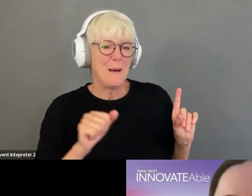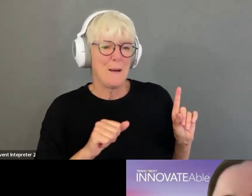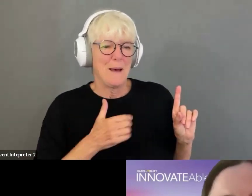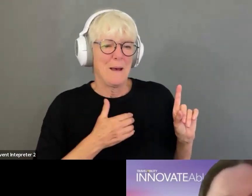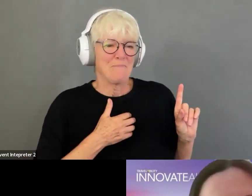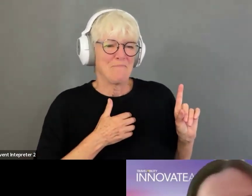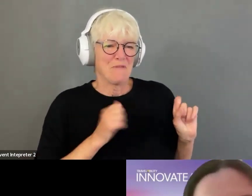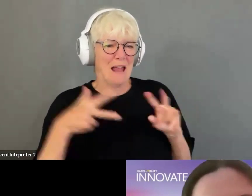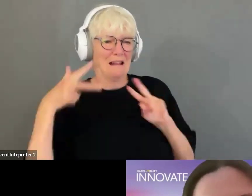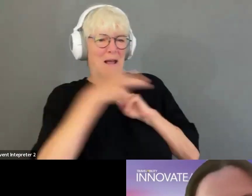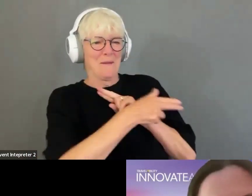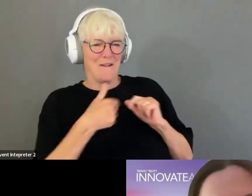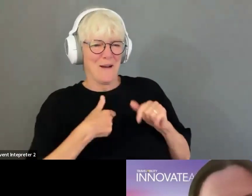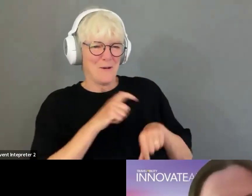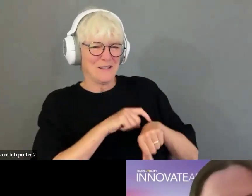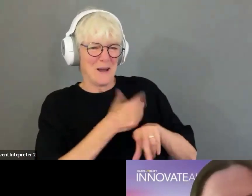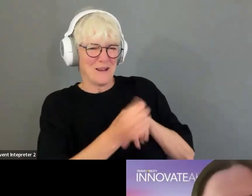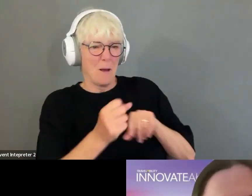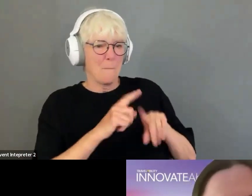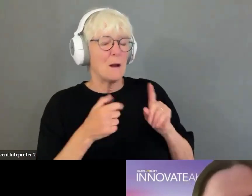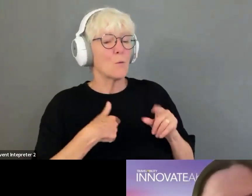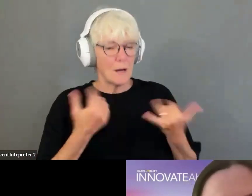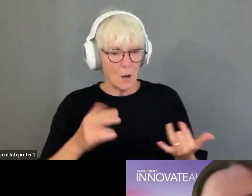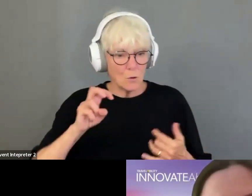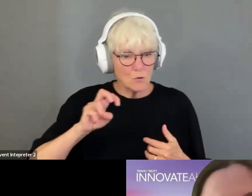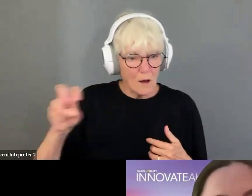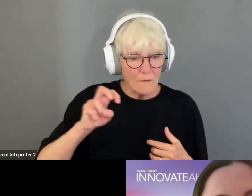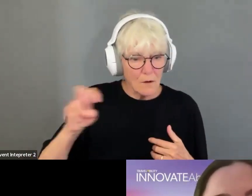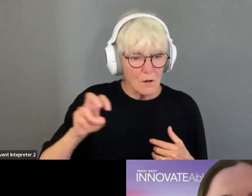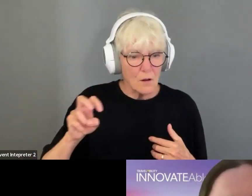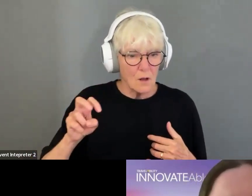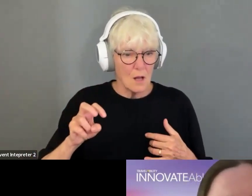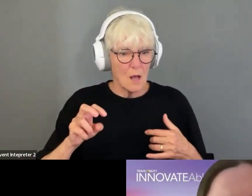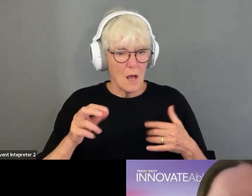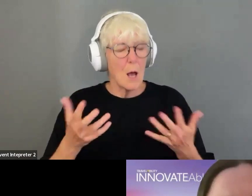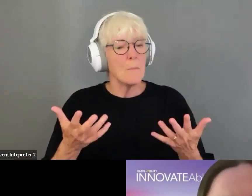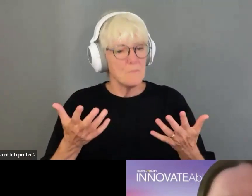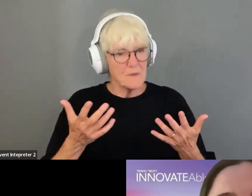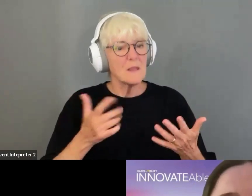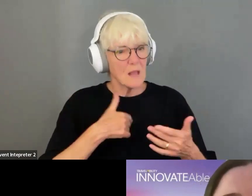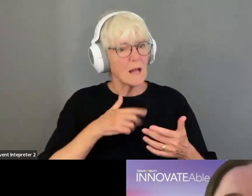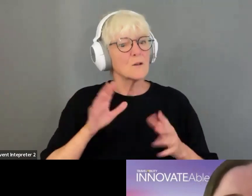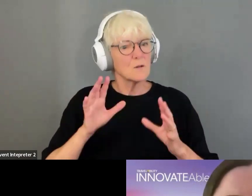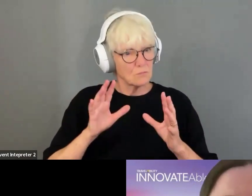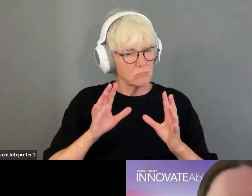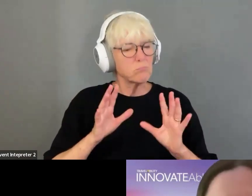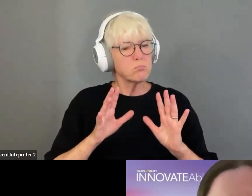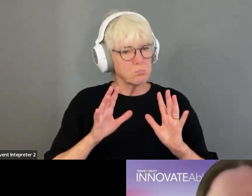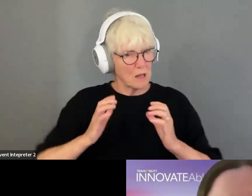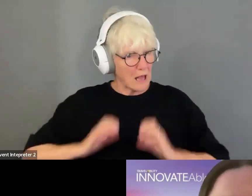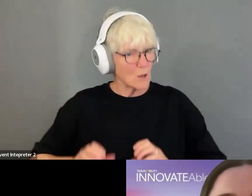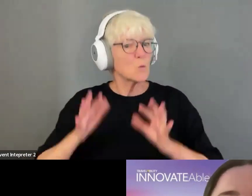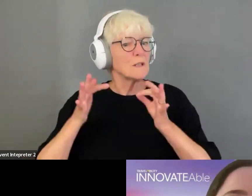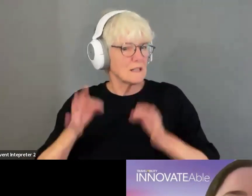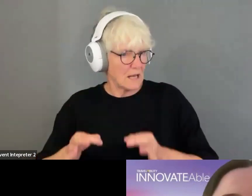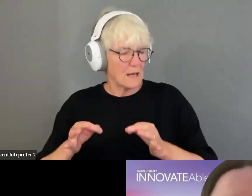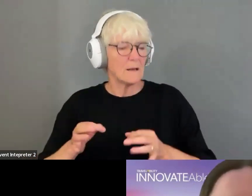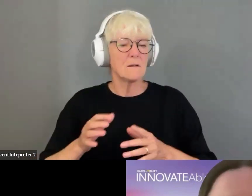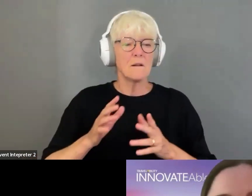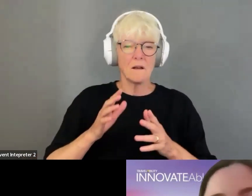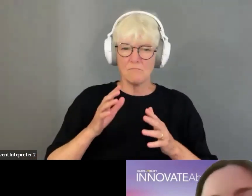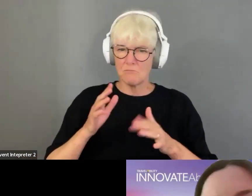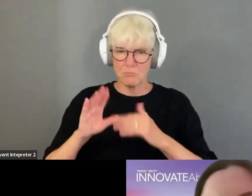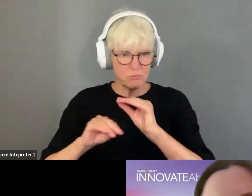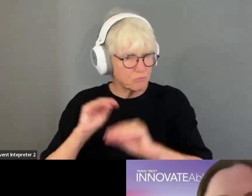Um, but the way we're doing it right now in the travel space is the clients are just dictating their budget. So they basically fill it in intake form that